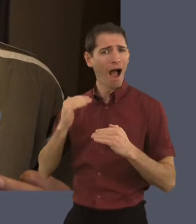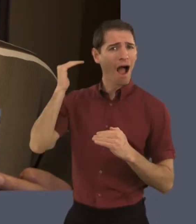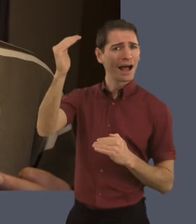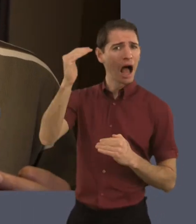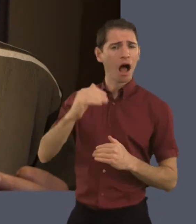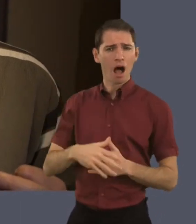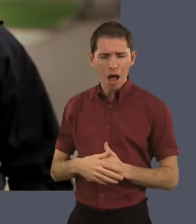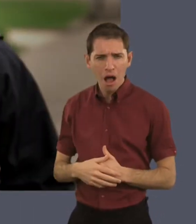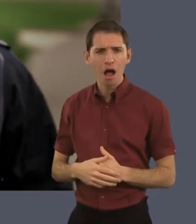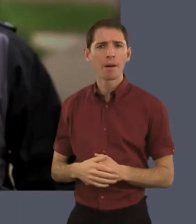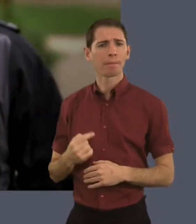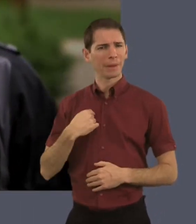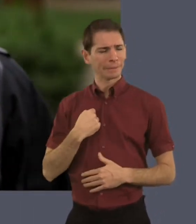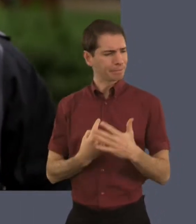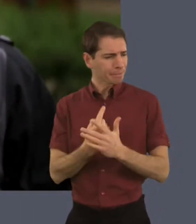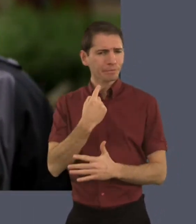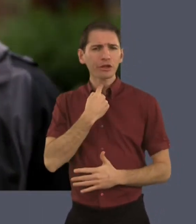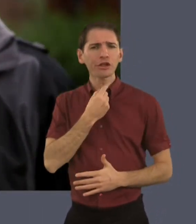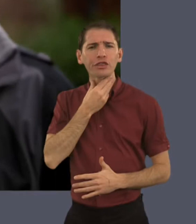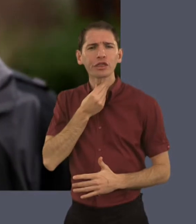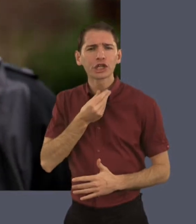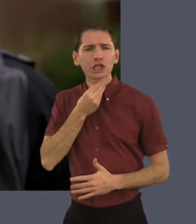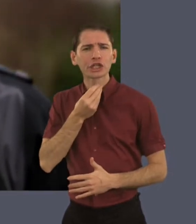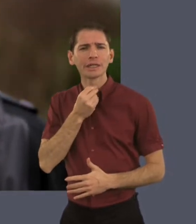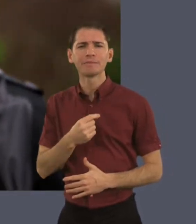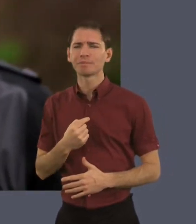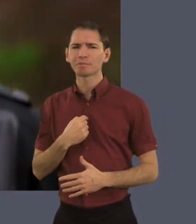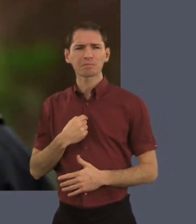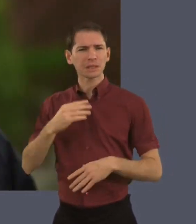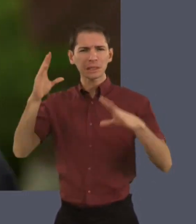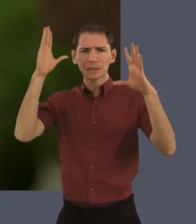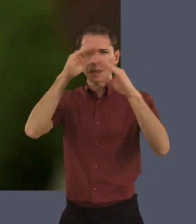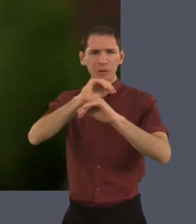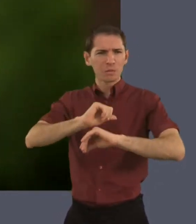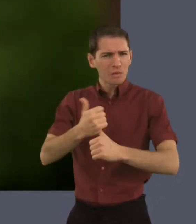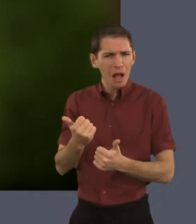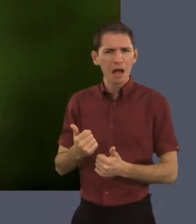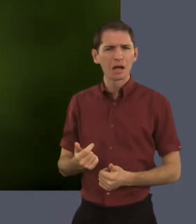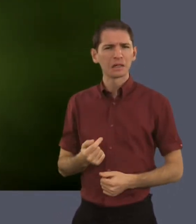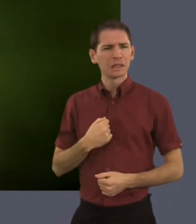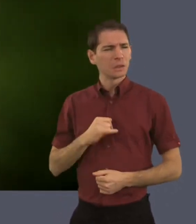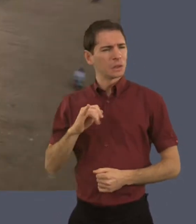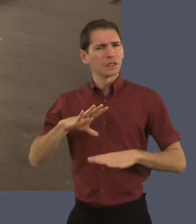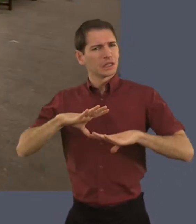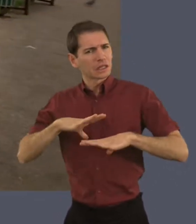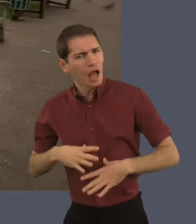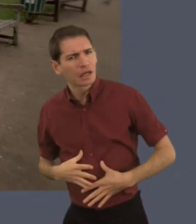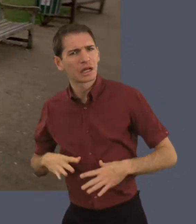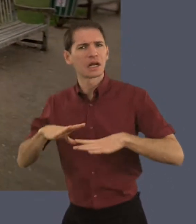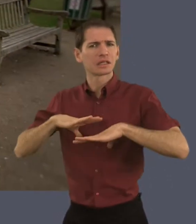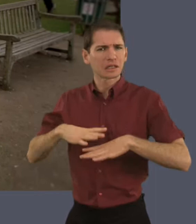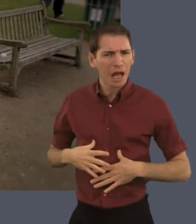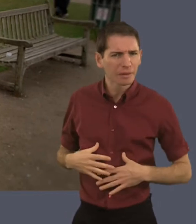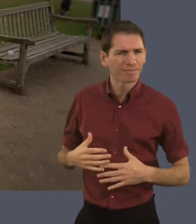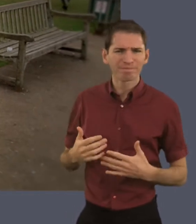community. I was feeling quite thirsty. I was not having good sleep and also I was